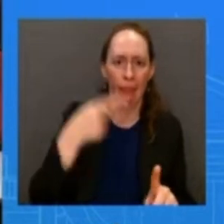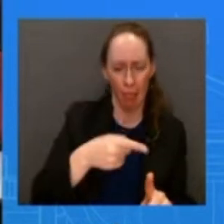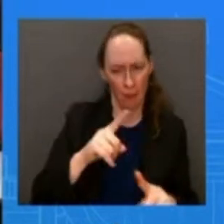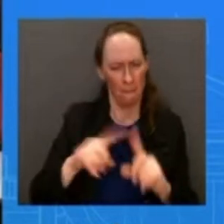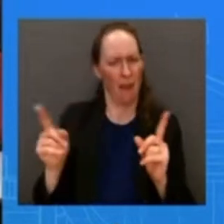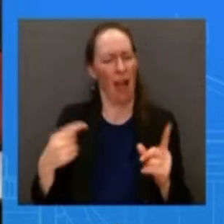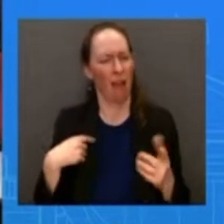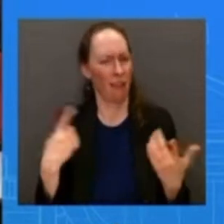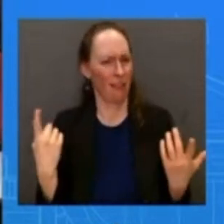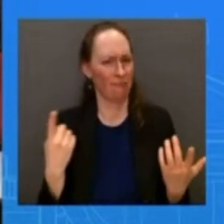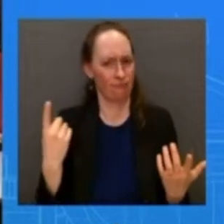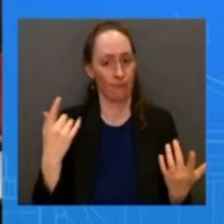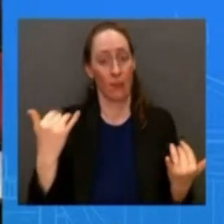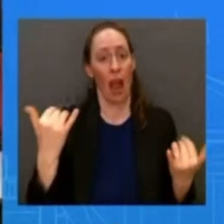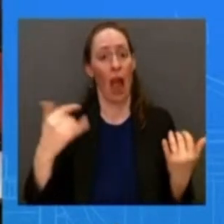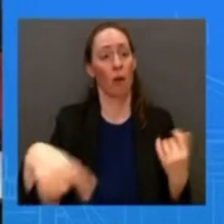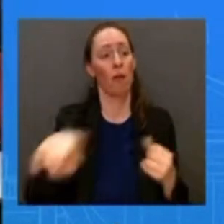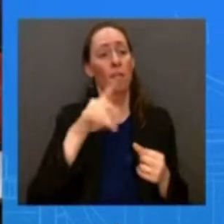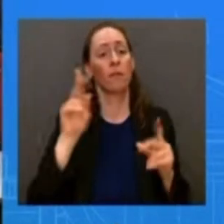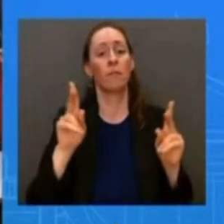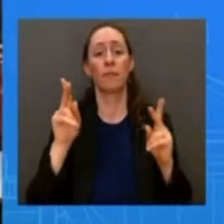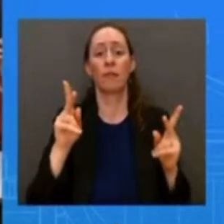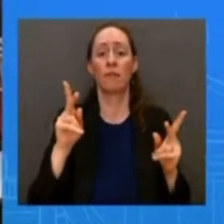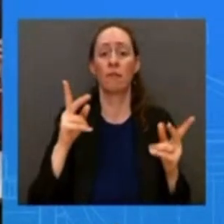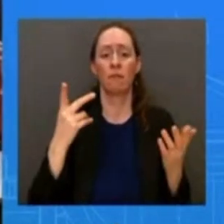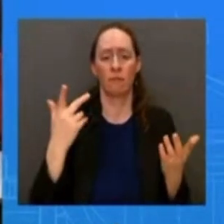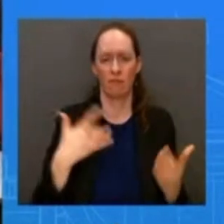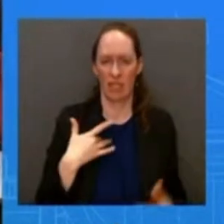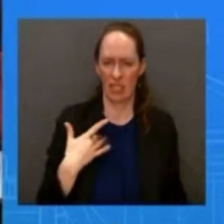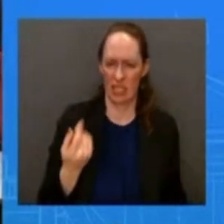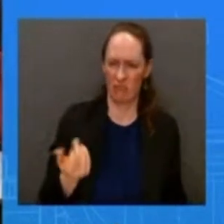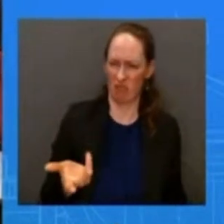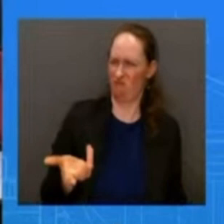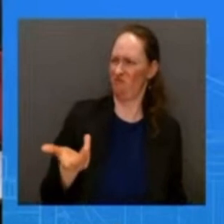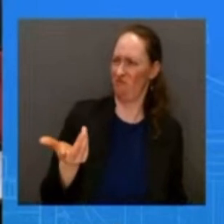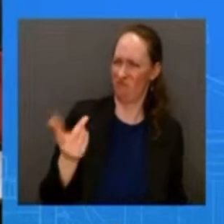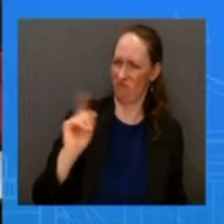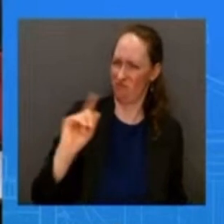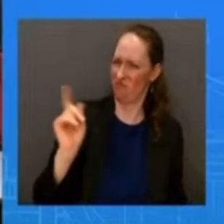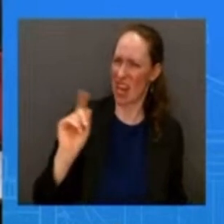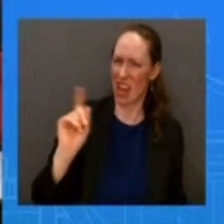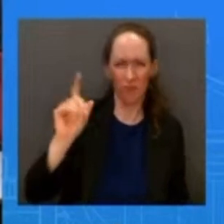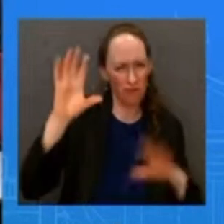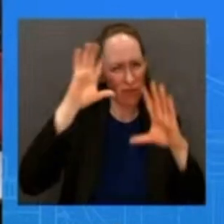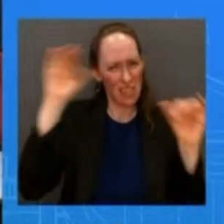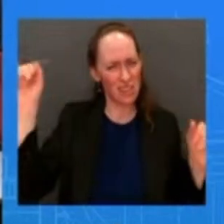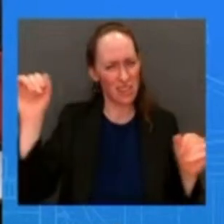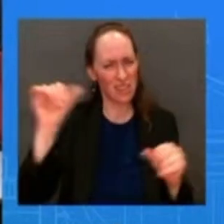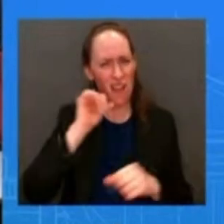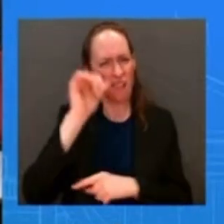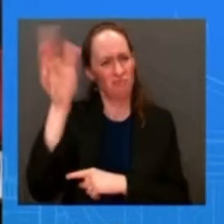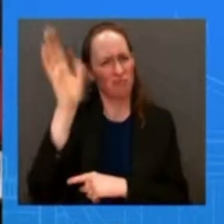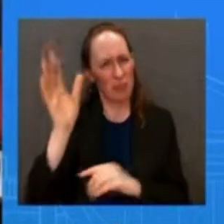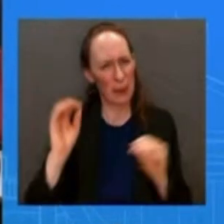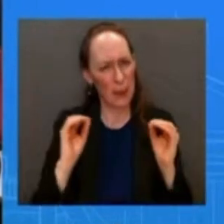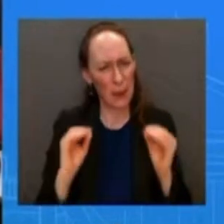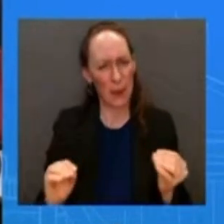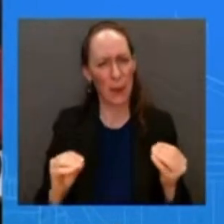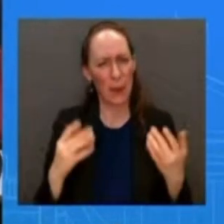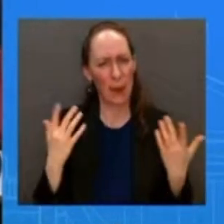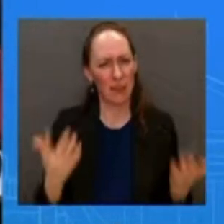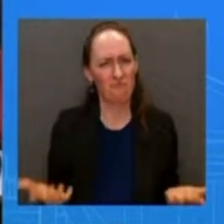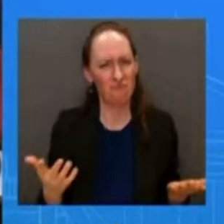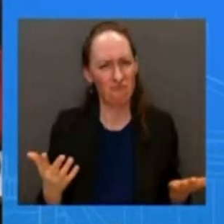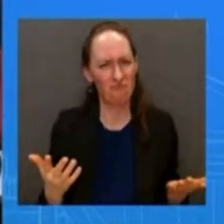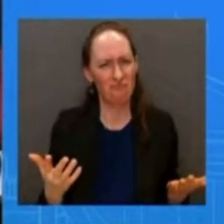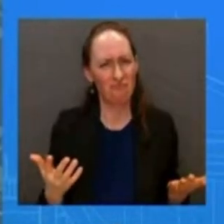uh should we expect to hear from him at some point or is part of the reason that we're not hearing from him because as you said people shouldn't be panicking is there a concern that the president